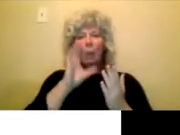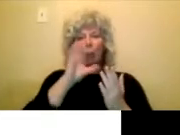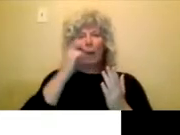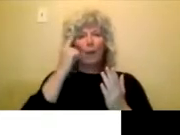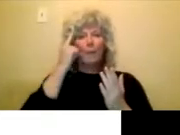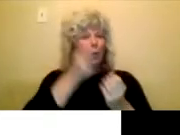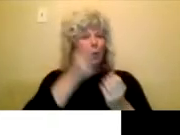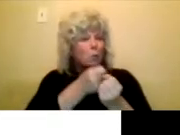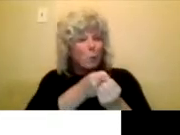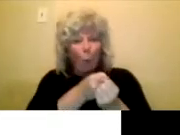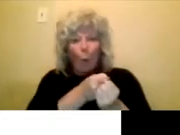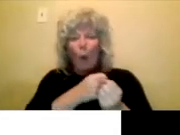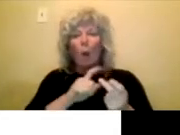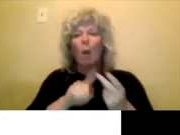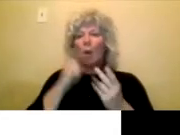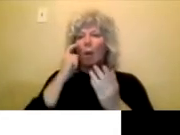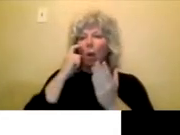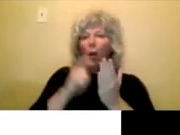knowledge keepers,